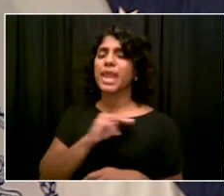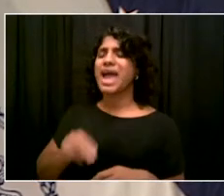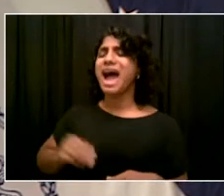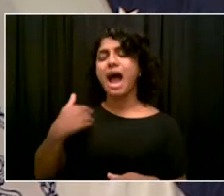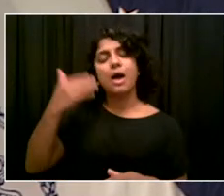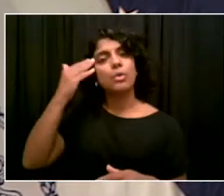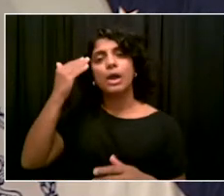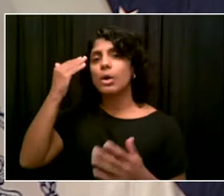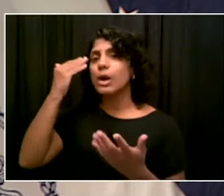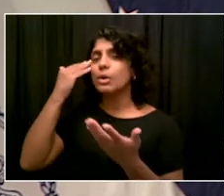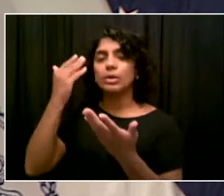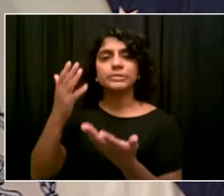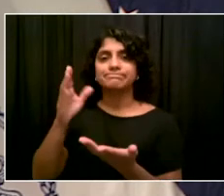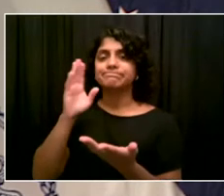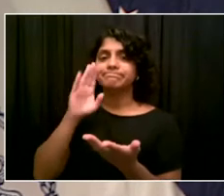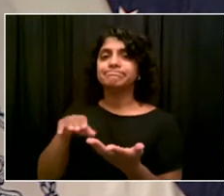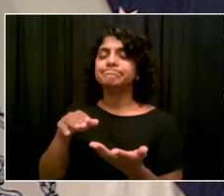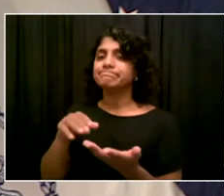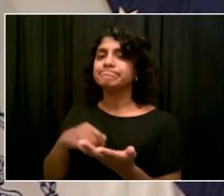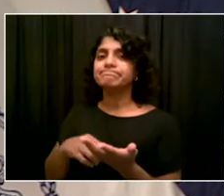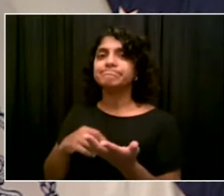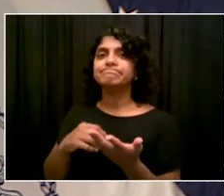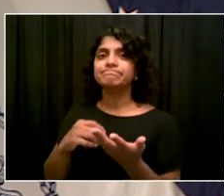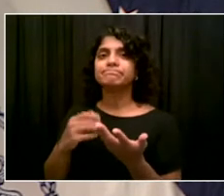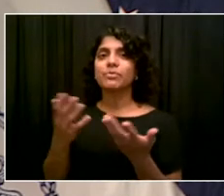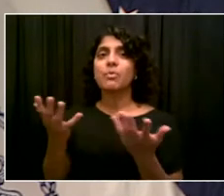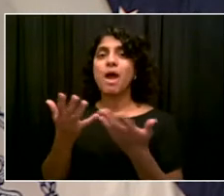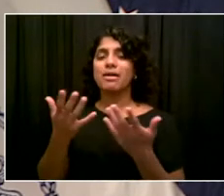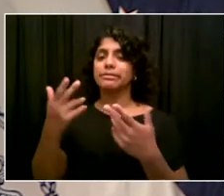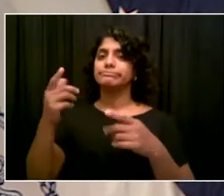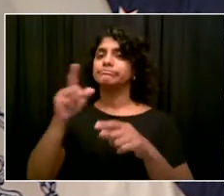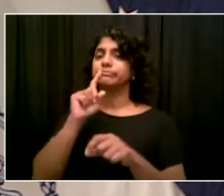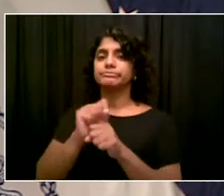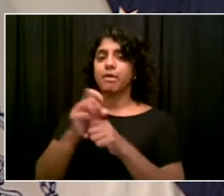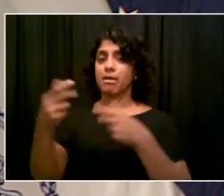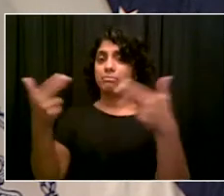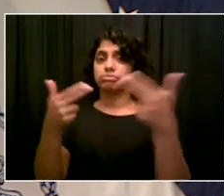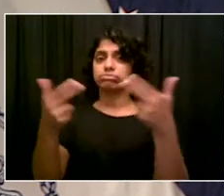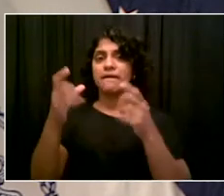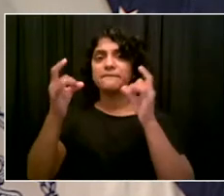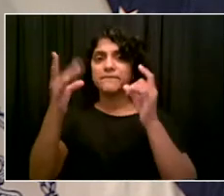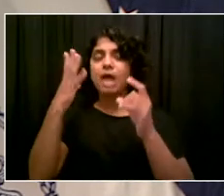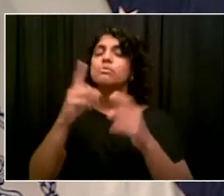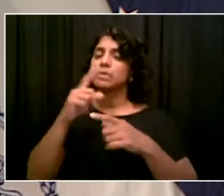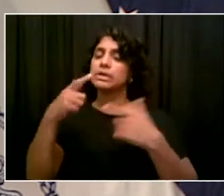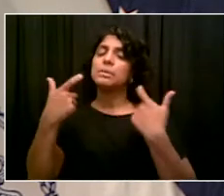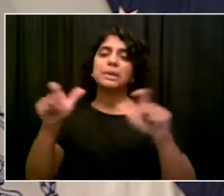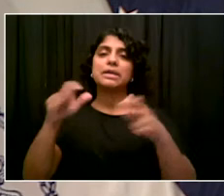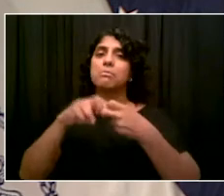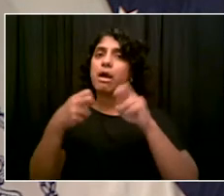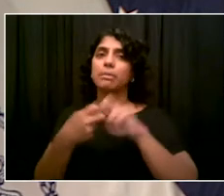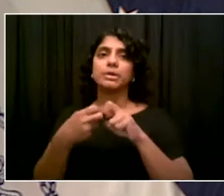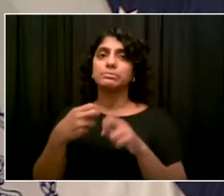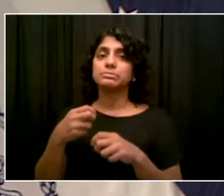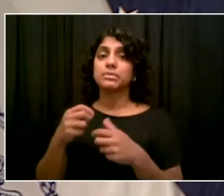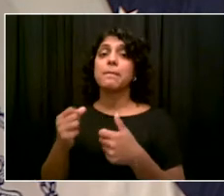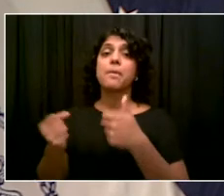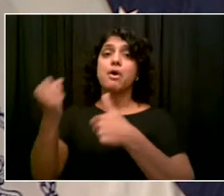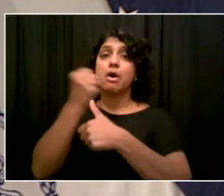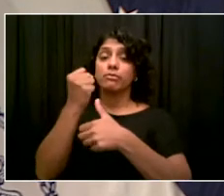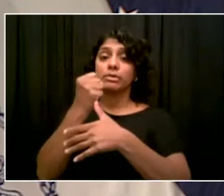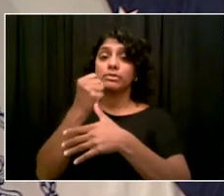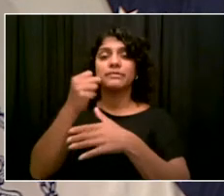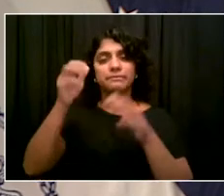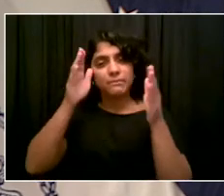guns go unaddressed. And there's a lot we need to do, a lot we can do on the NYPD side, but a lot we have to, we